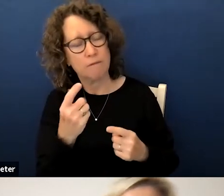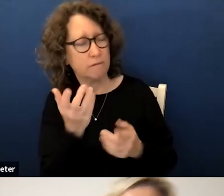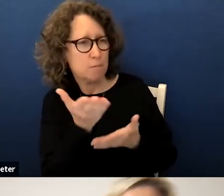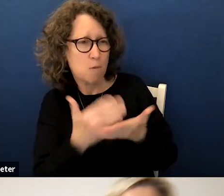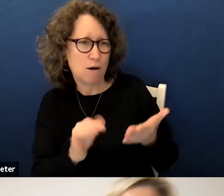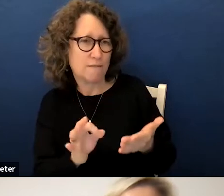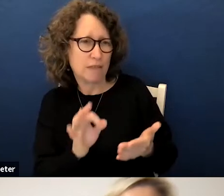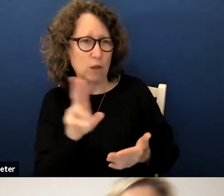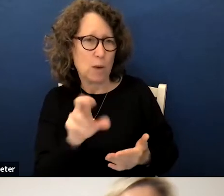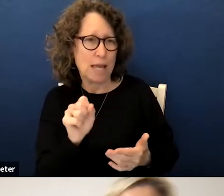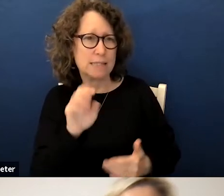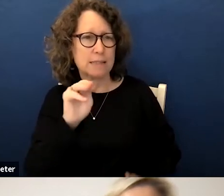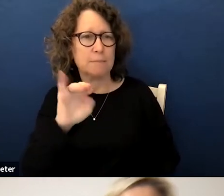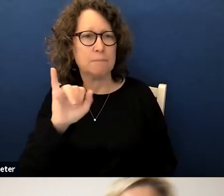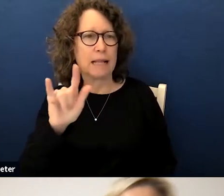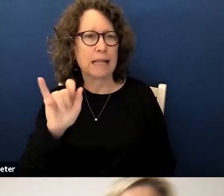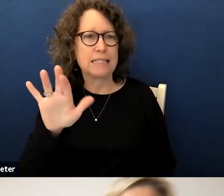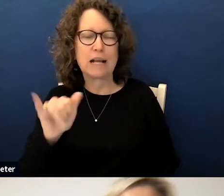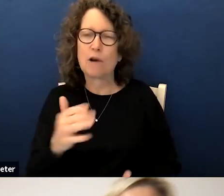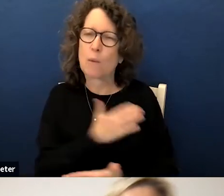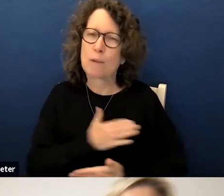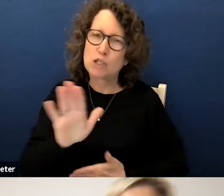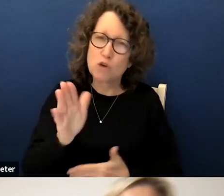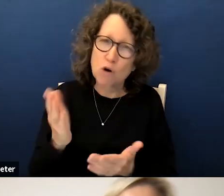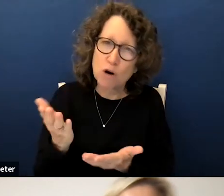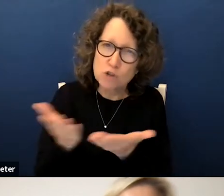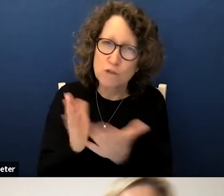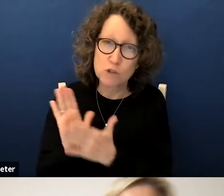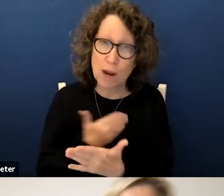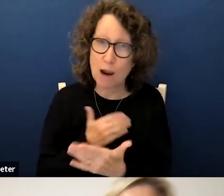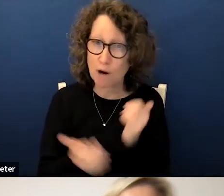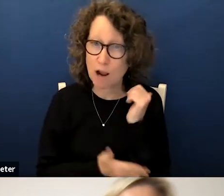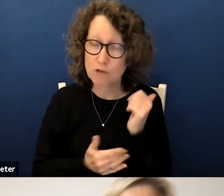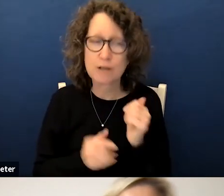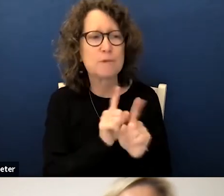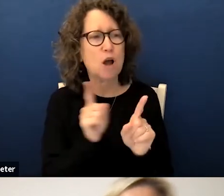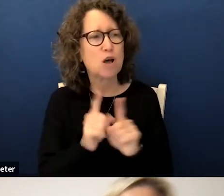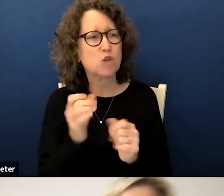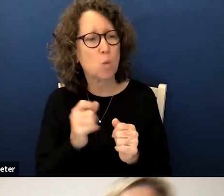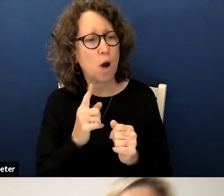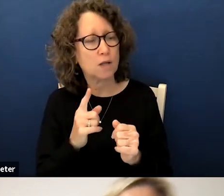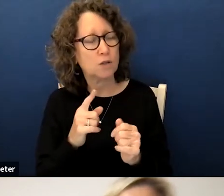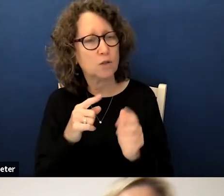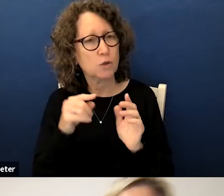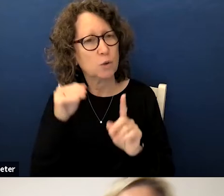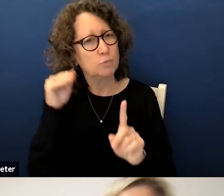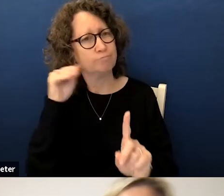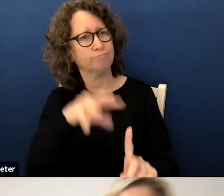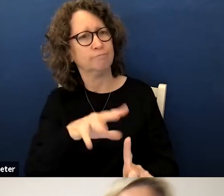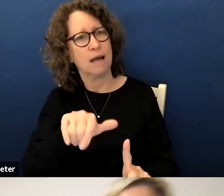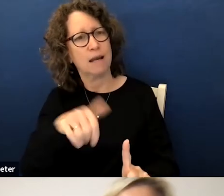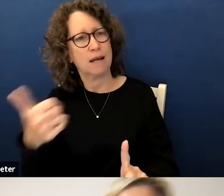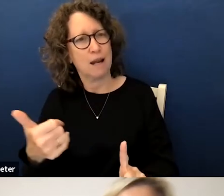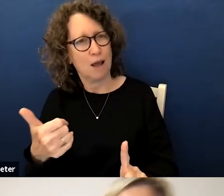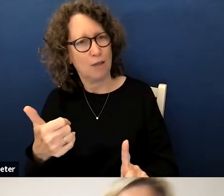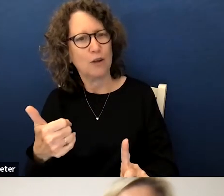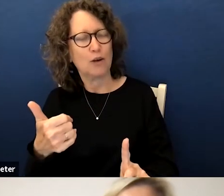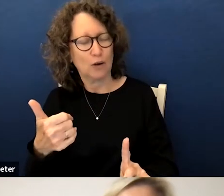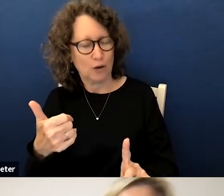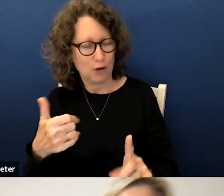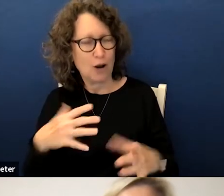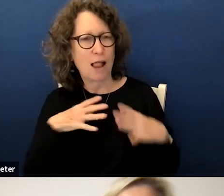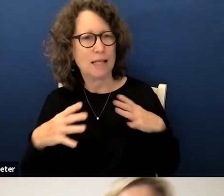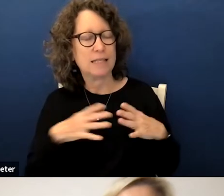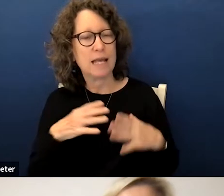states military we appreciate your service to our country i also want to highlight another holiday which is hanukkah beginning this